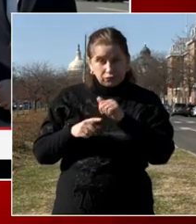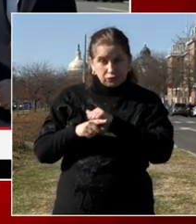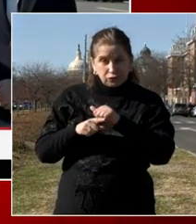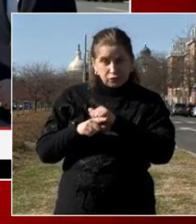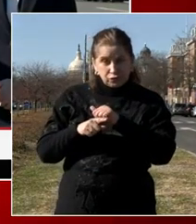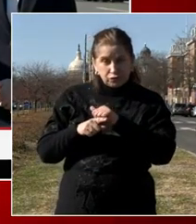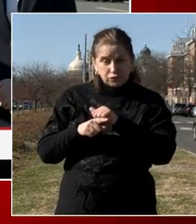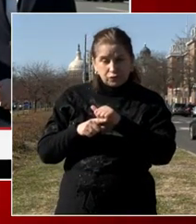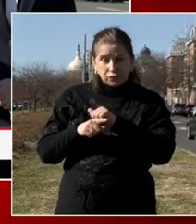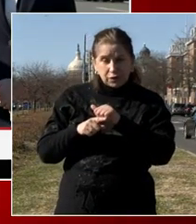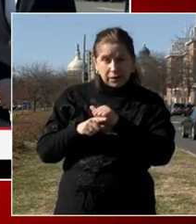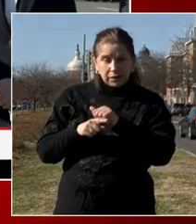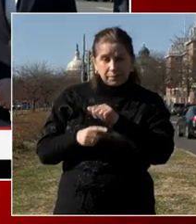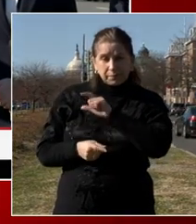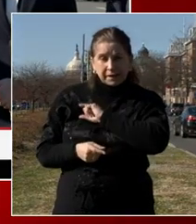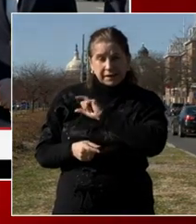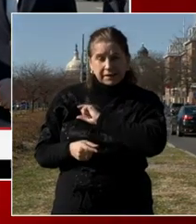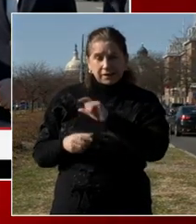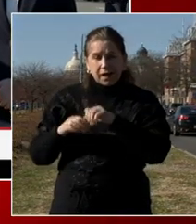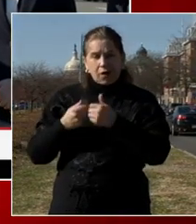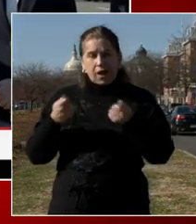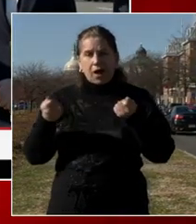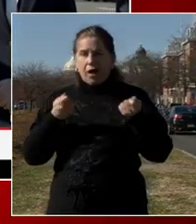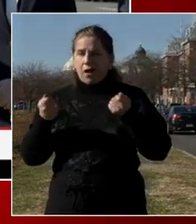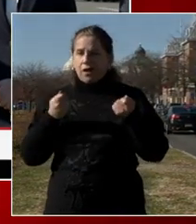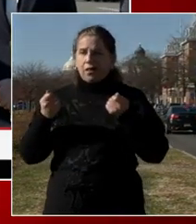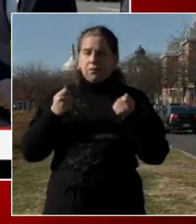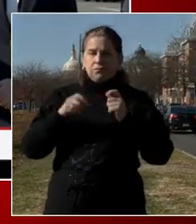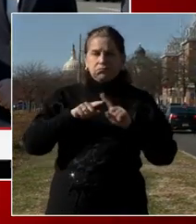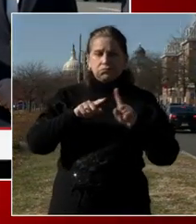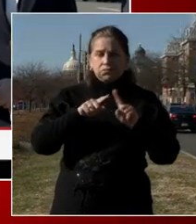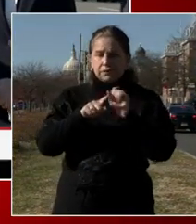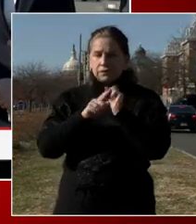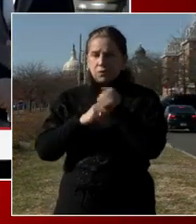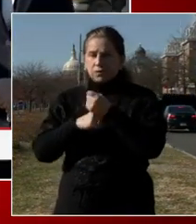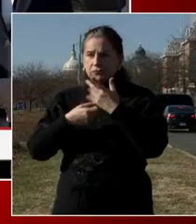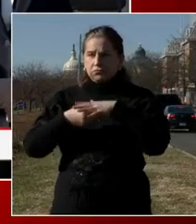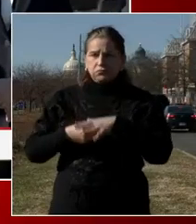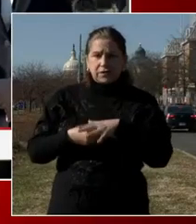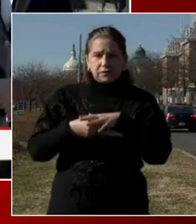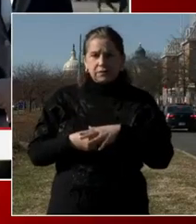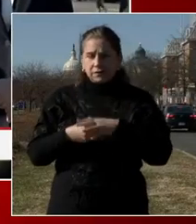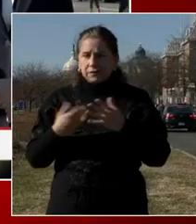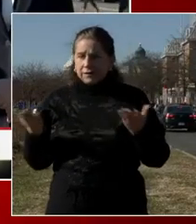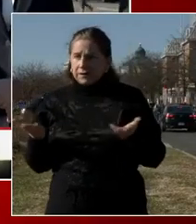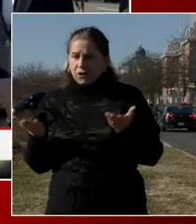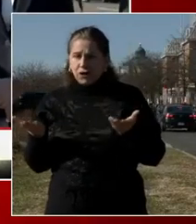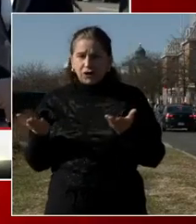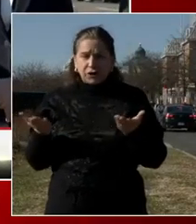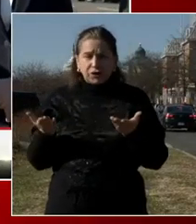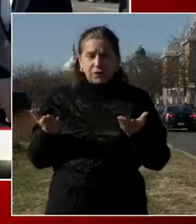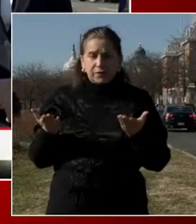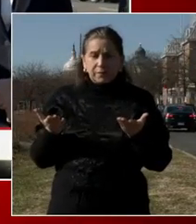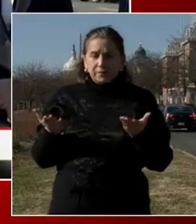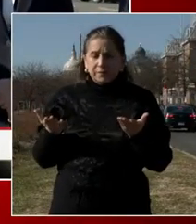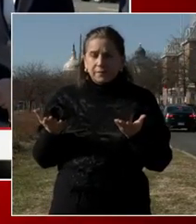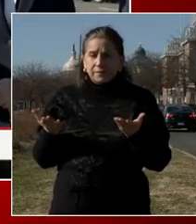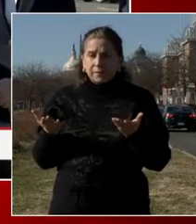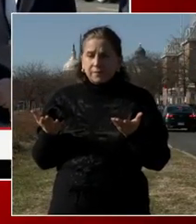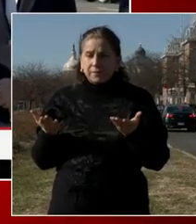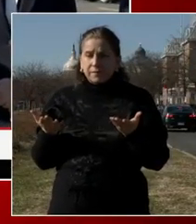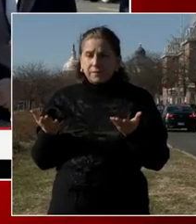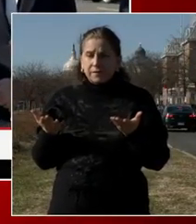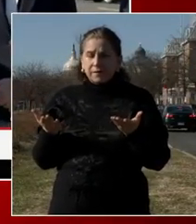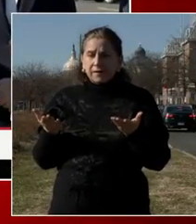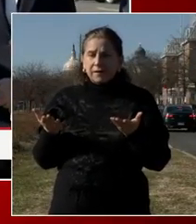physically where they can handle situations and get back in shape? Also, the senior